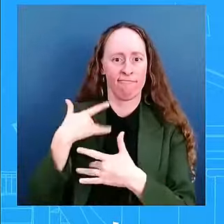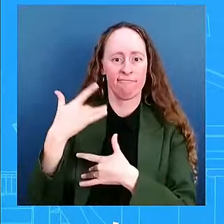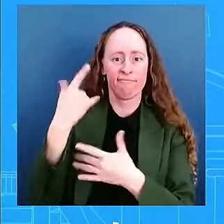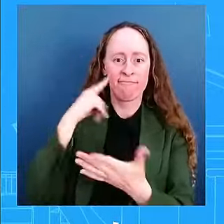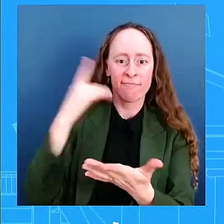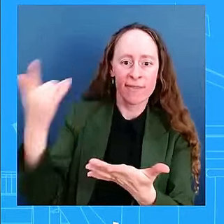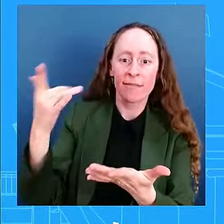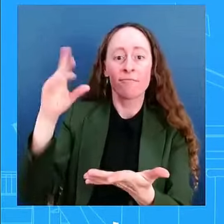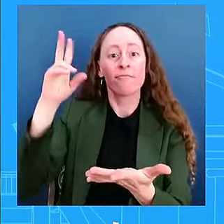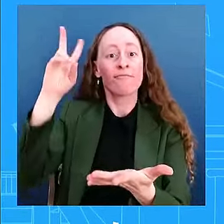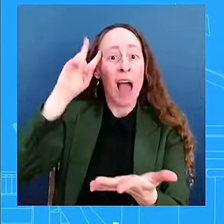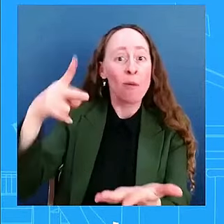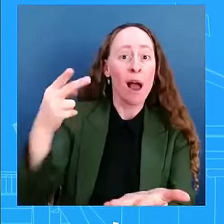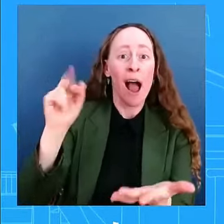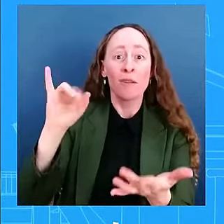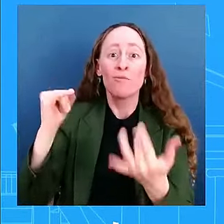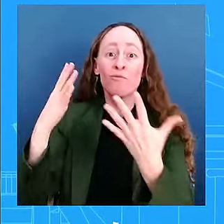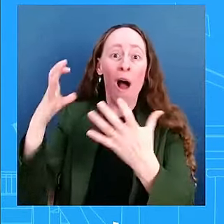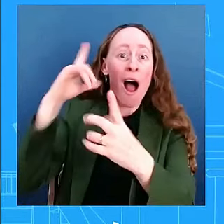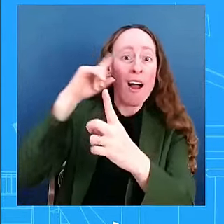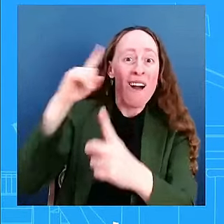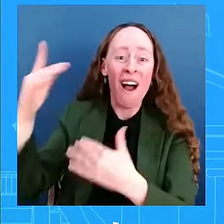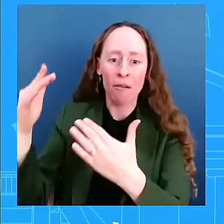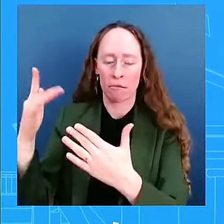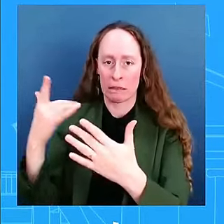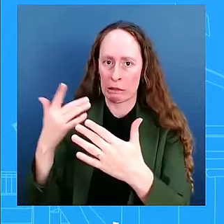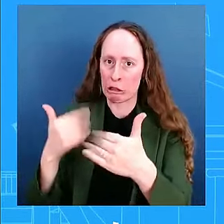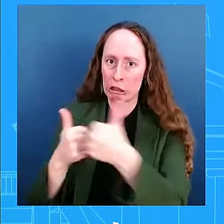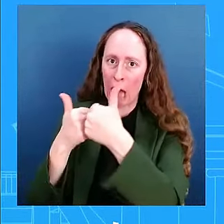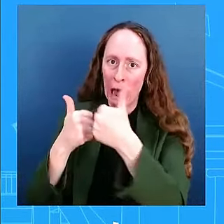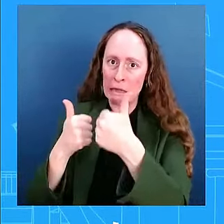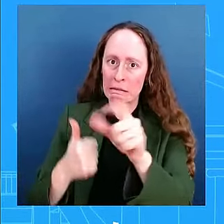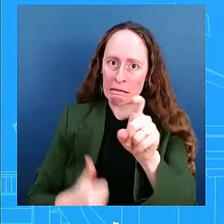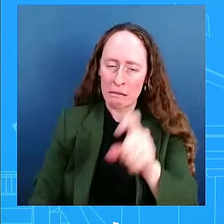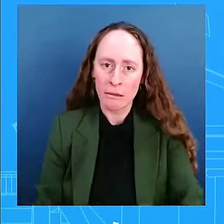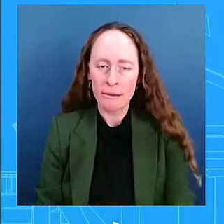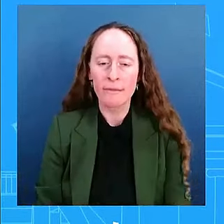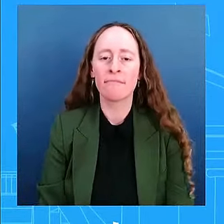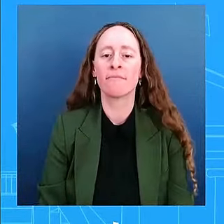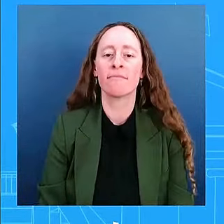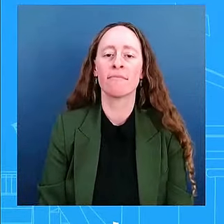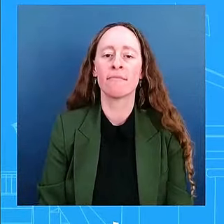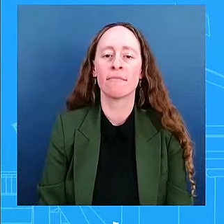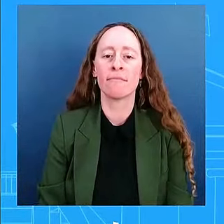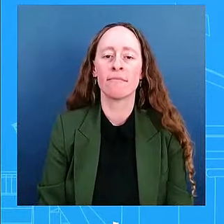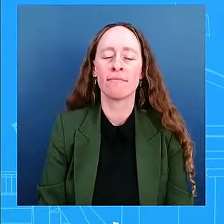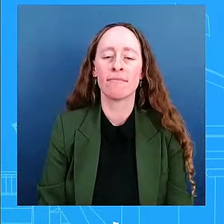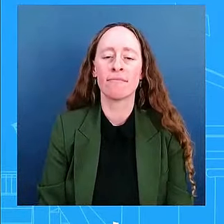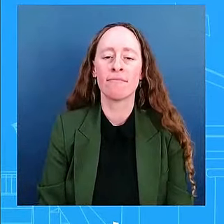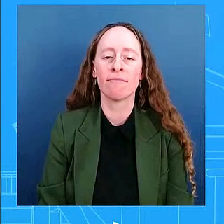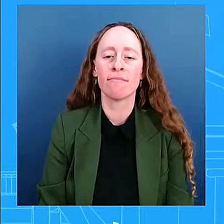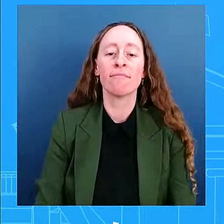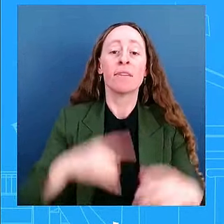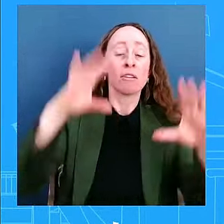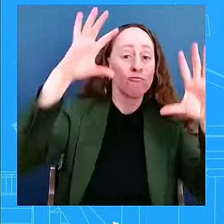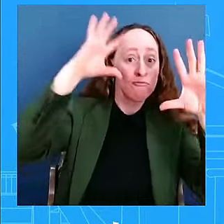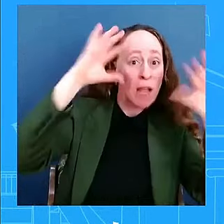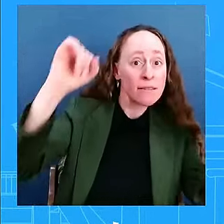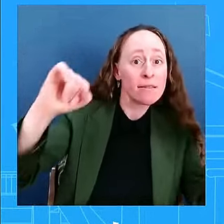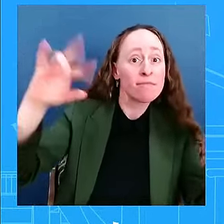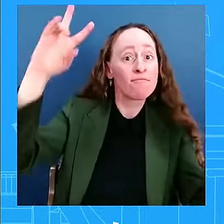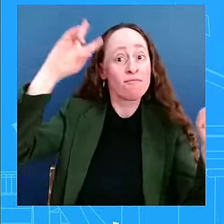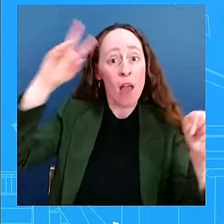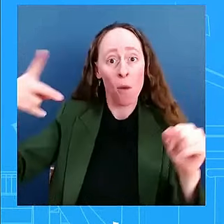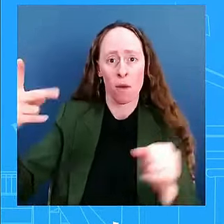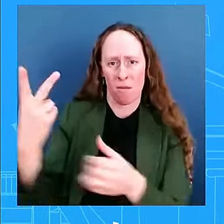I mean, look, here's the thing. Here's what I can't say. Both this President and this Vice President are very much proud of what they have been able to deliver